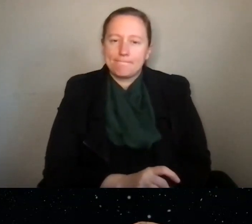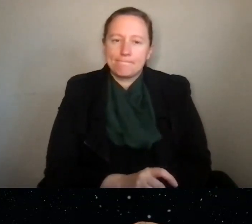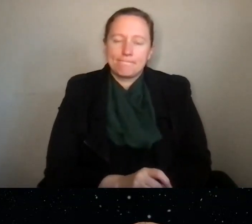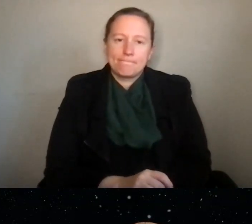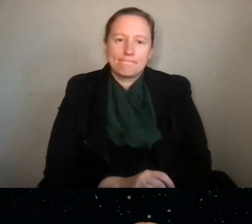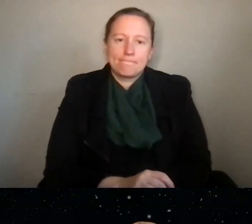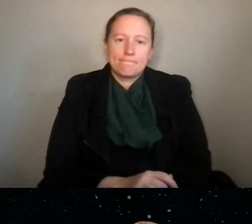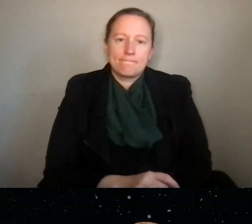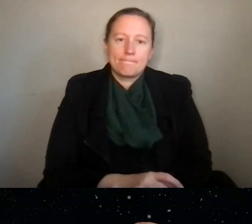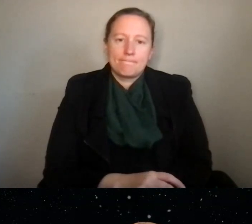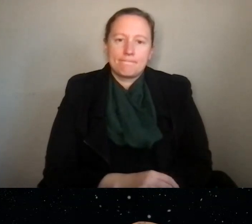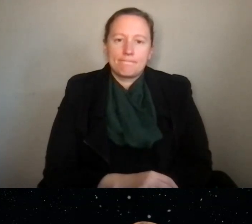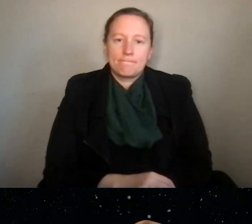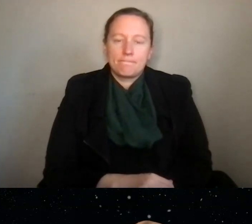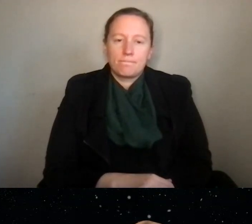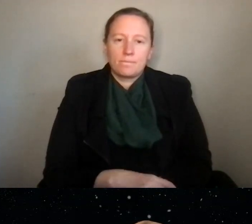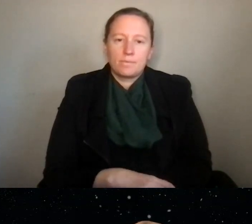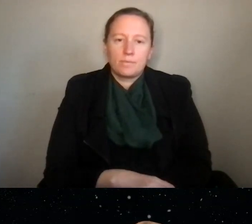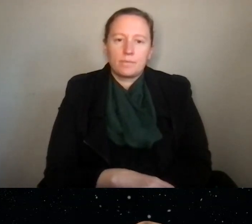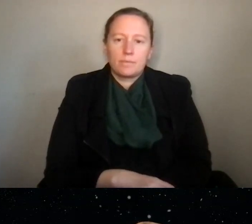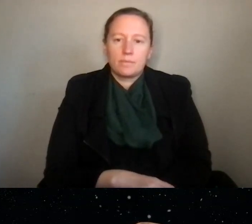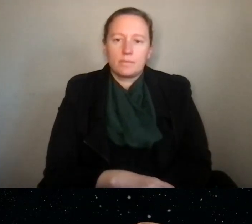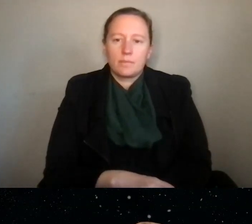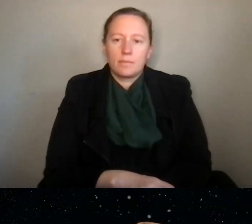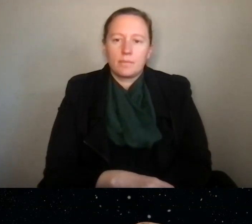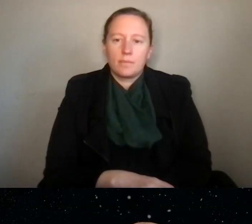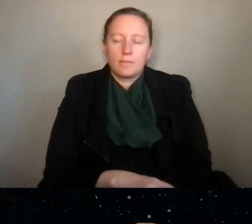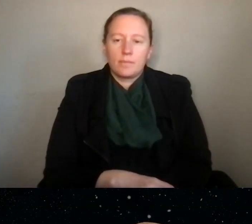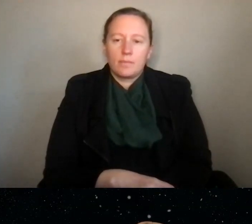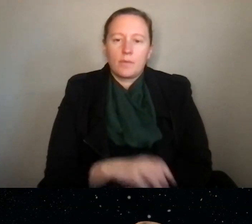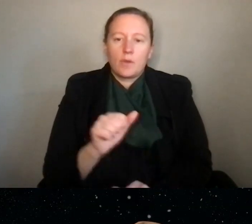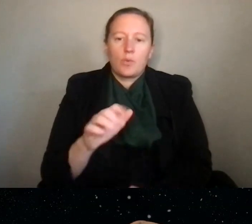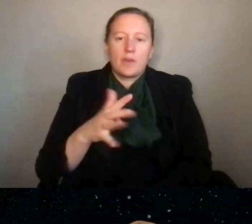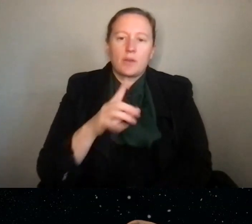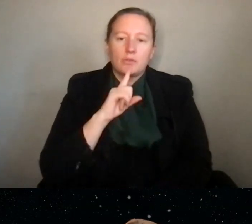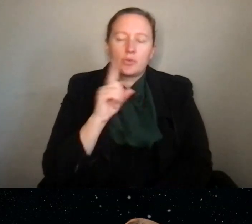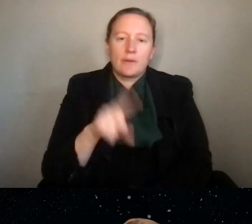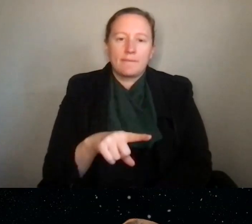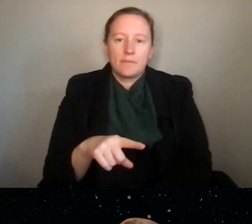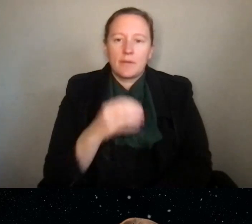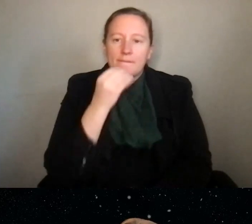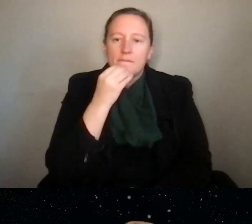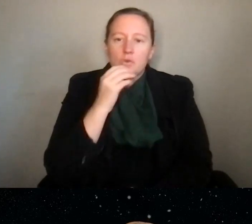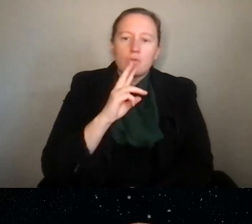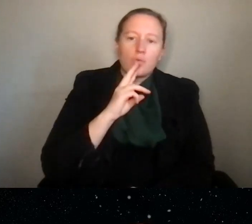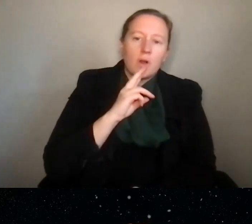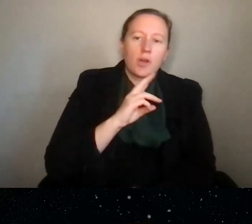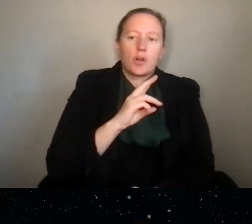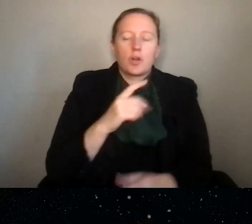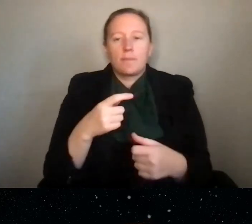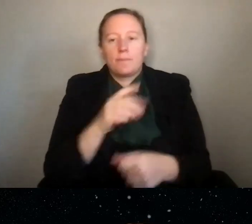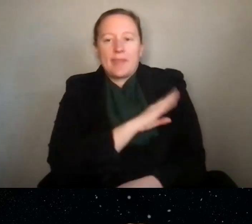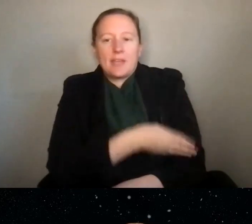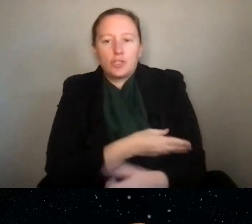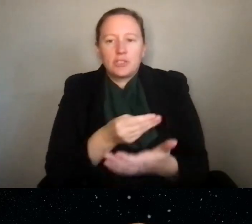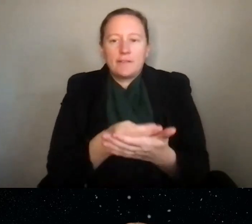we can sort of speak to in a broad sense. So the question is, as the food, water, energy funding increases,